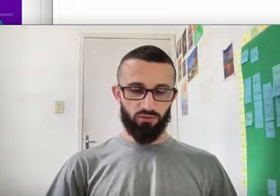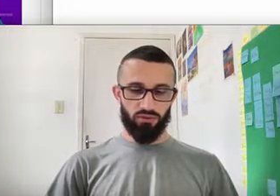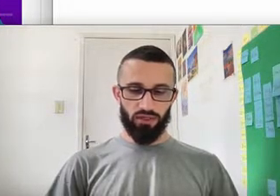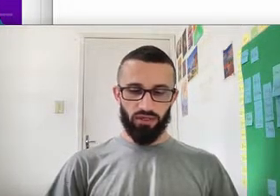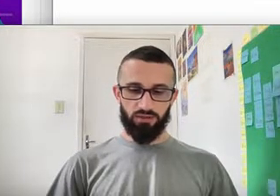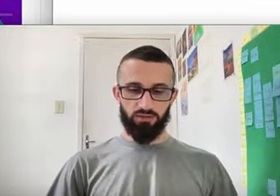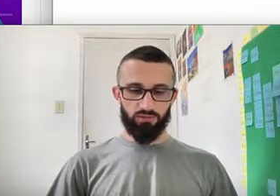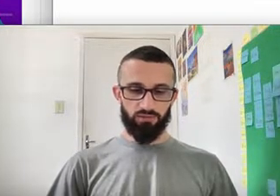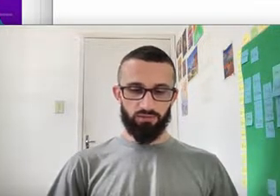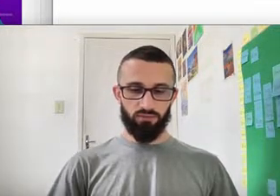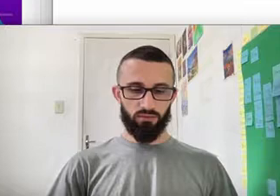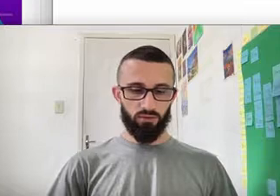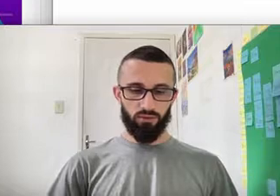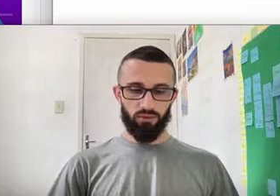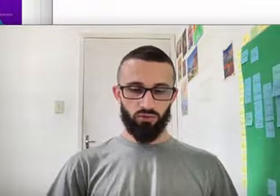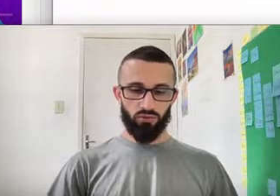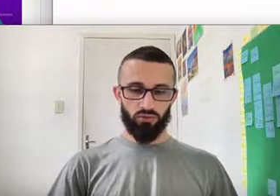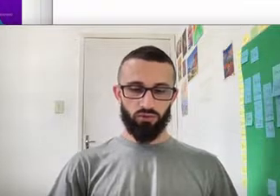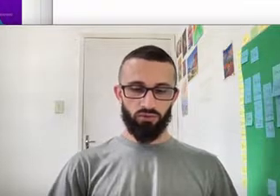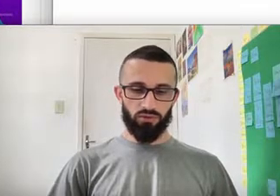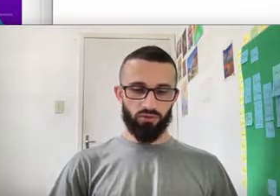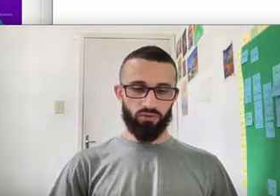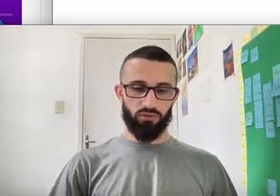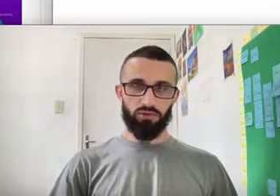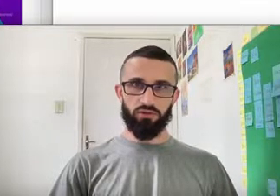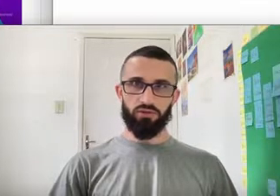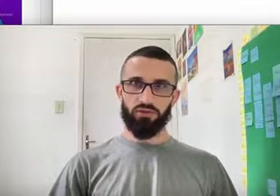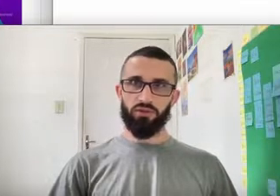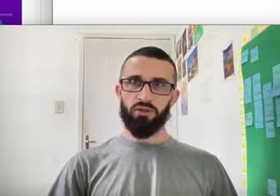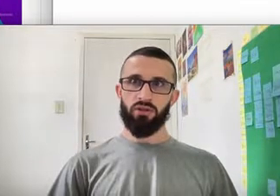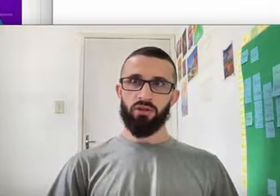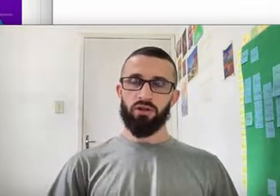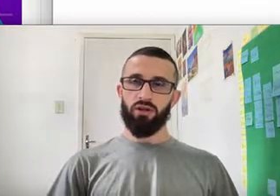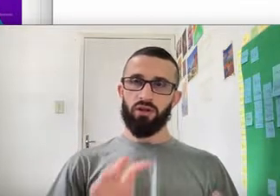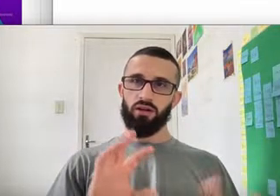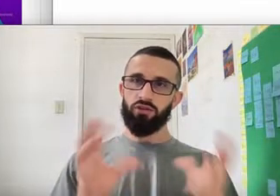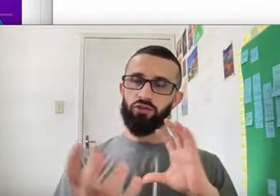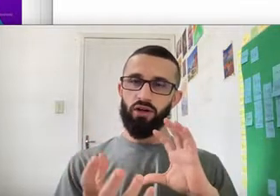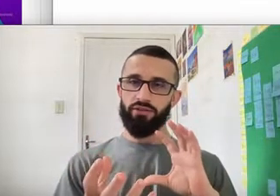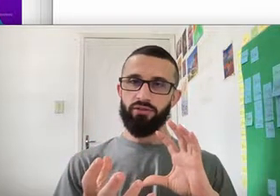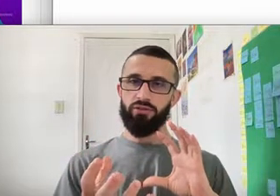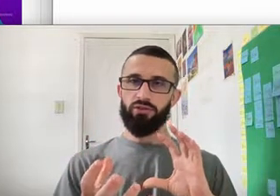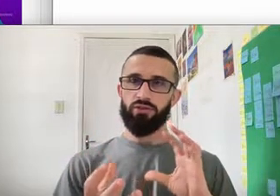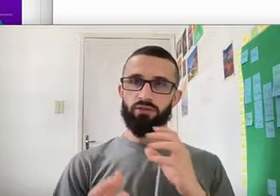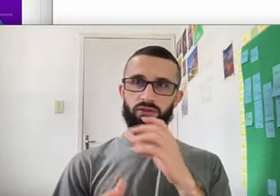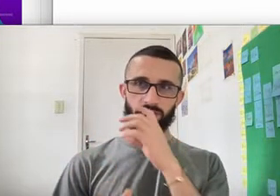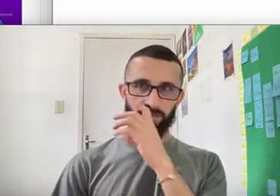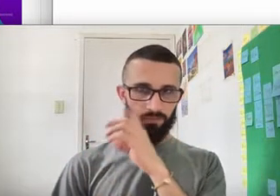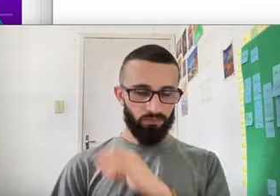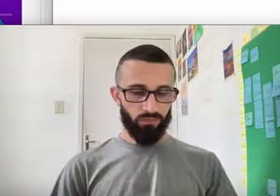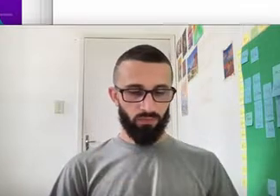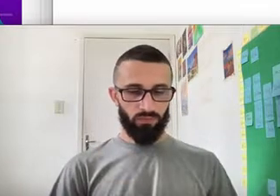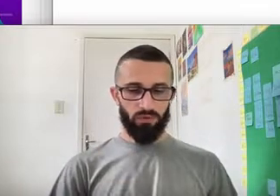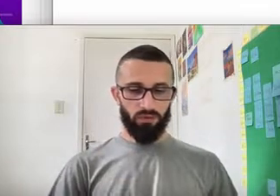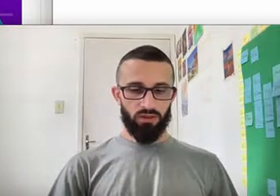contrário do Julius Contrary to Julius